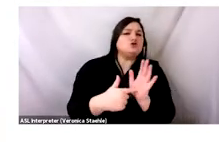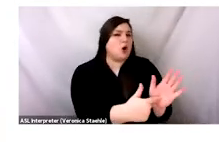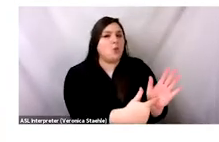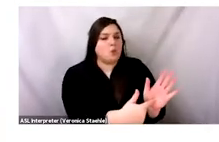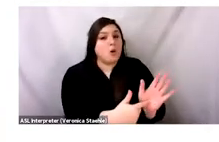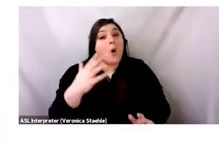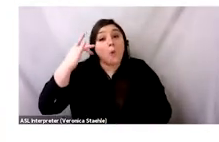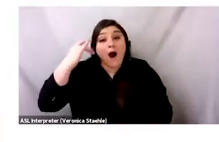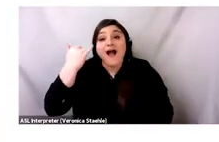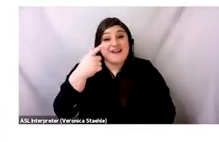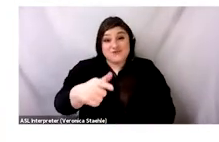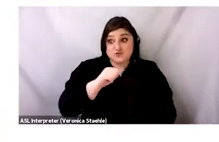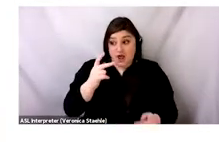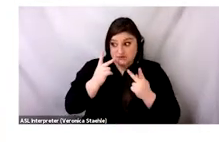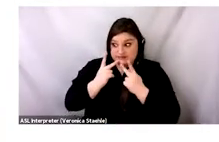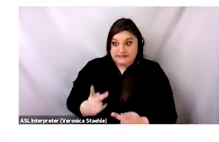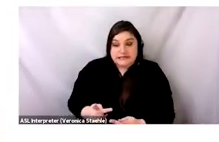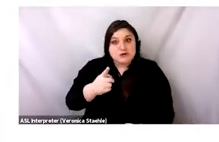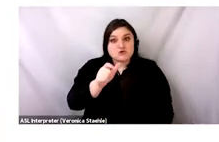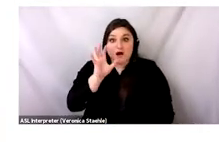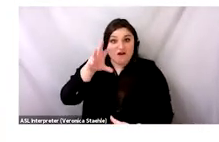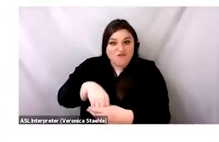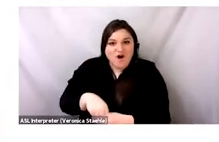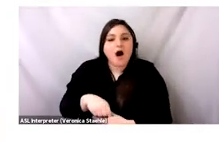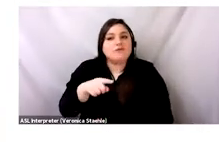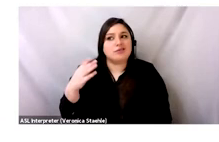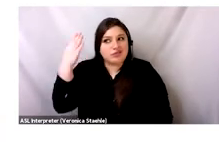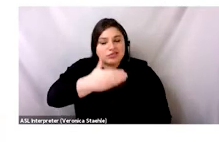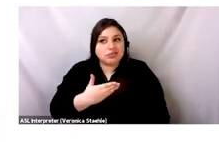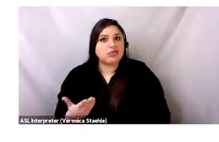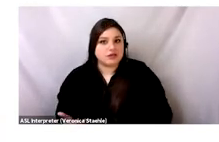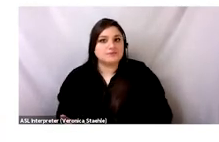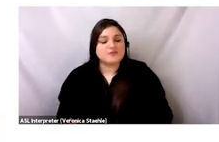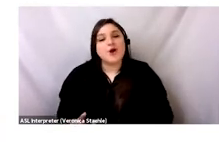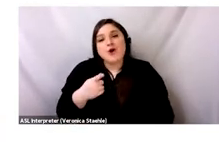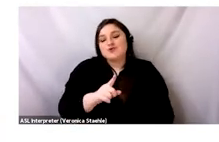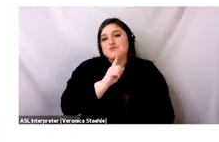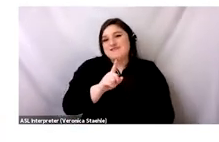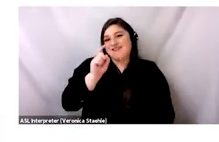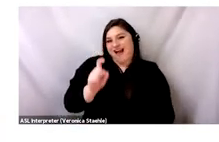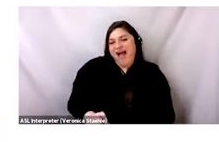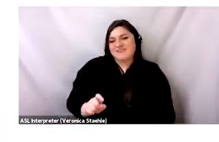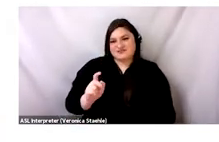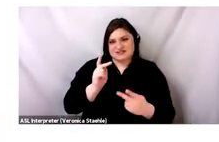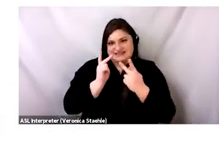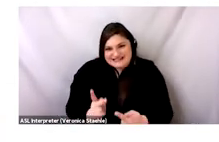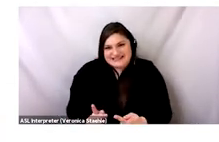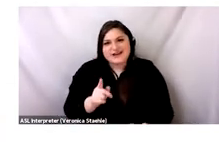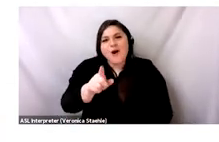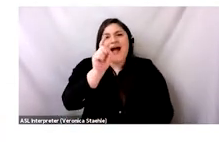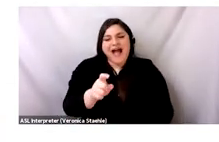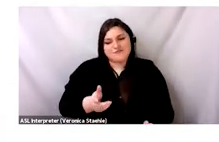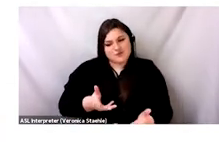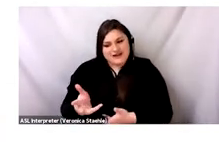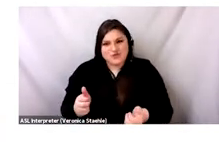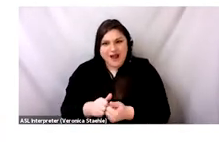that if you're not in it, you will not be able to appreciate. It takes some coming over, it takes sitting in it,